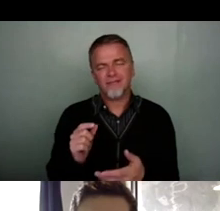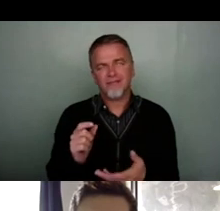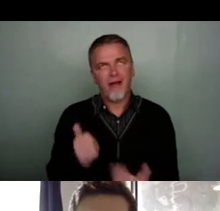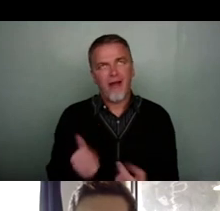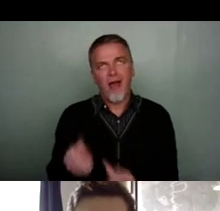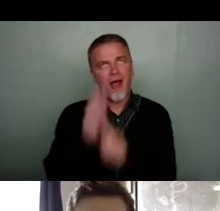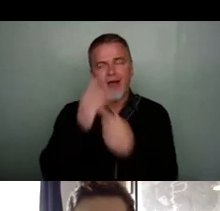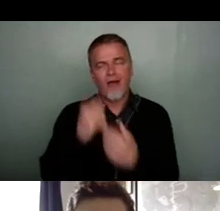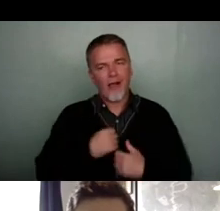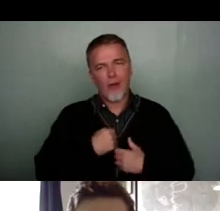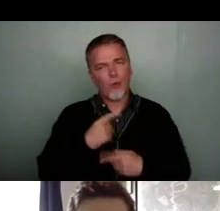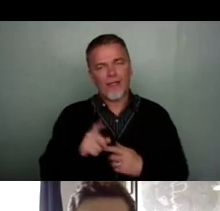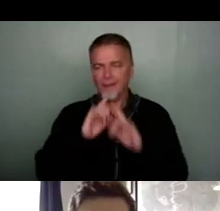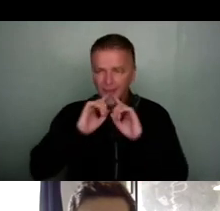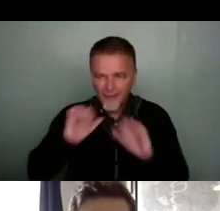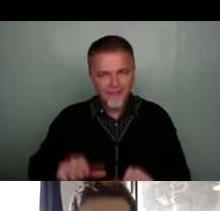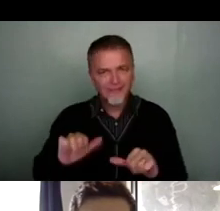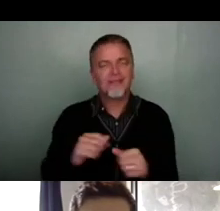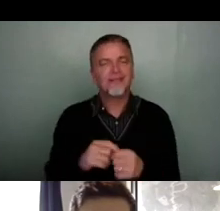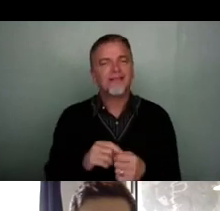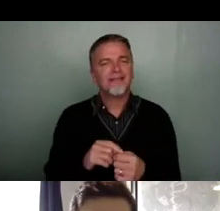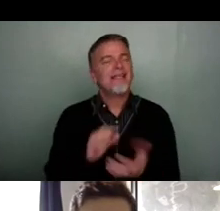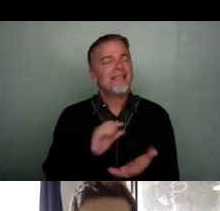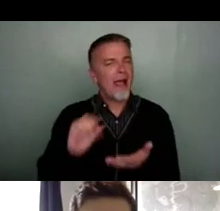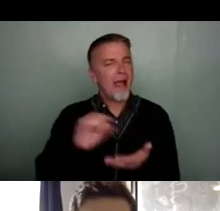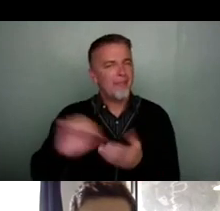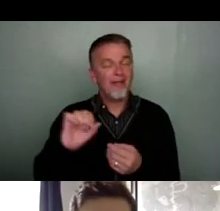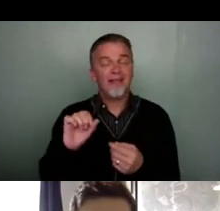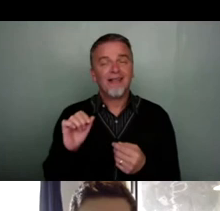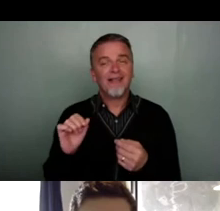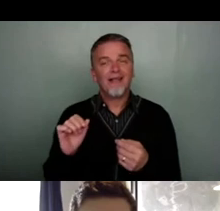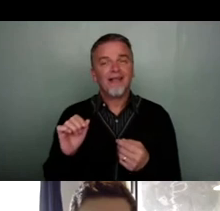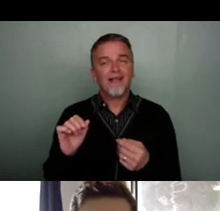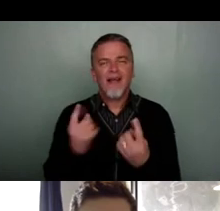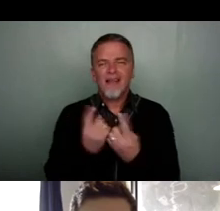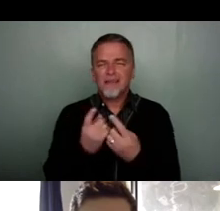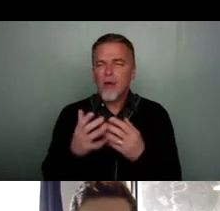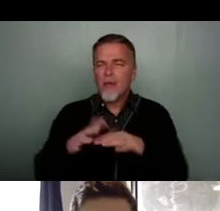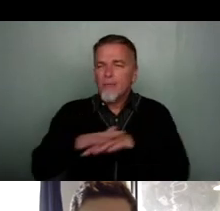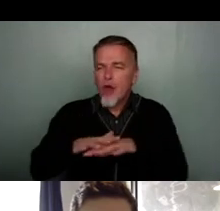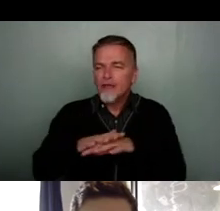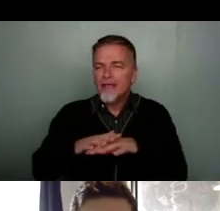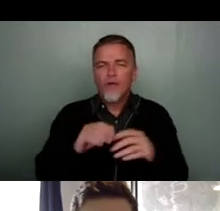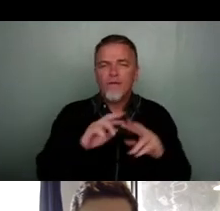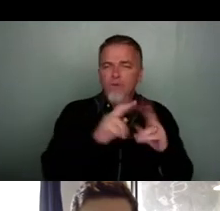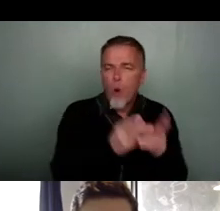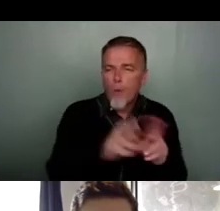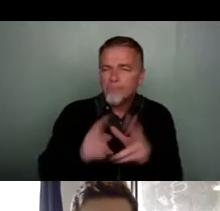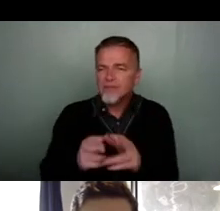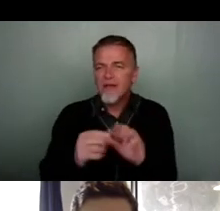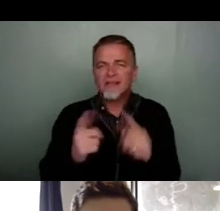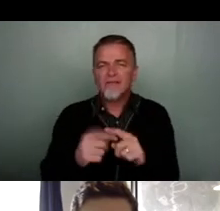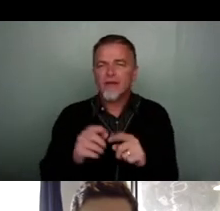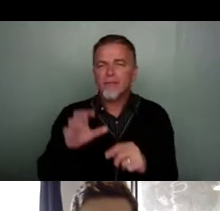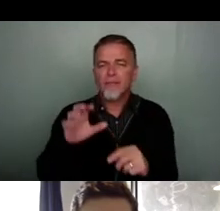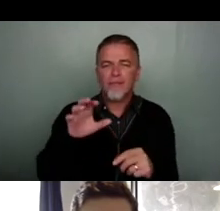And just also really, I think, um, the things about the different, the blurring of forms, the different places where people are, um,